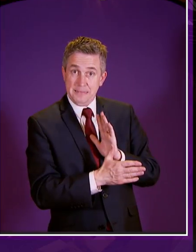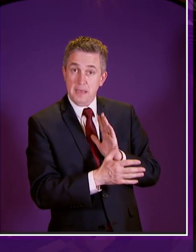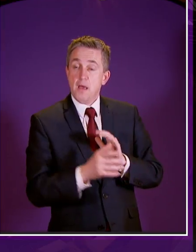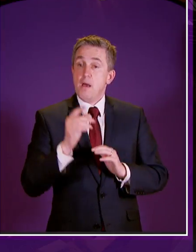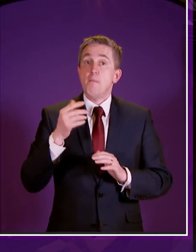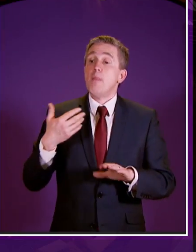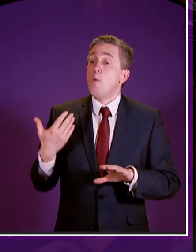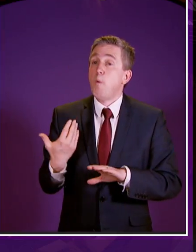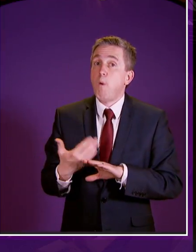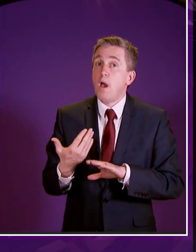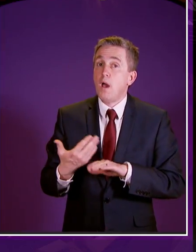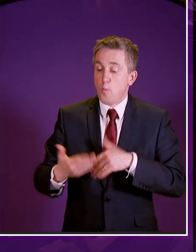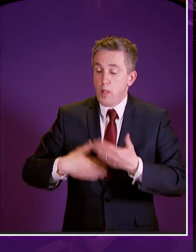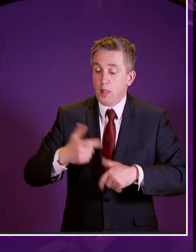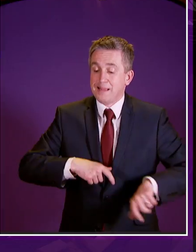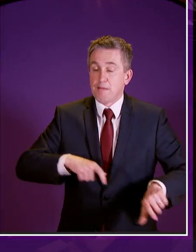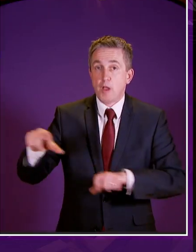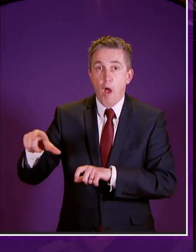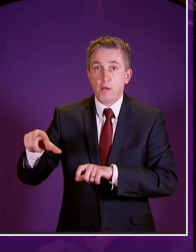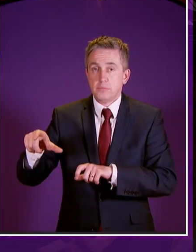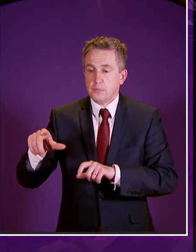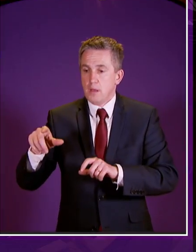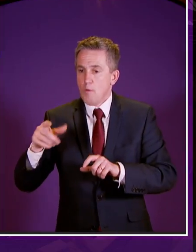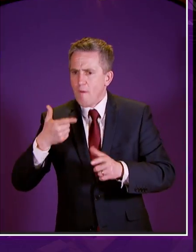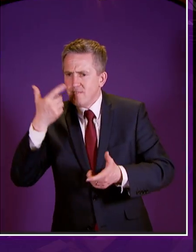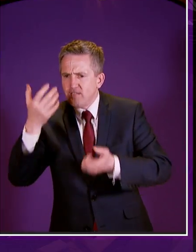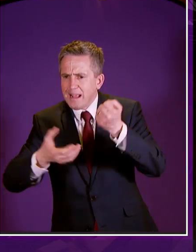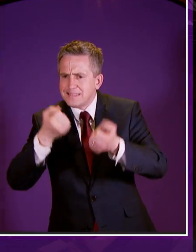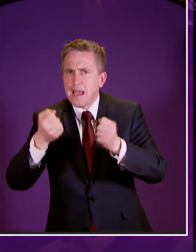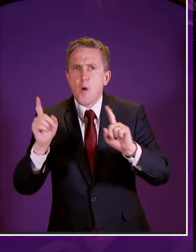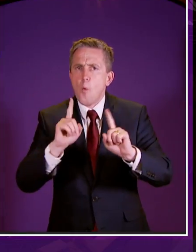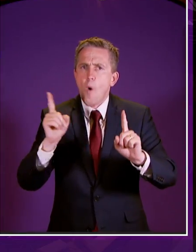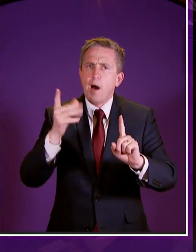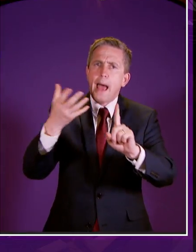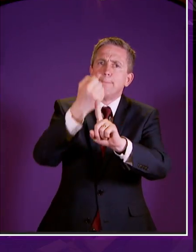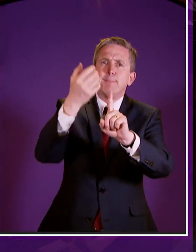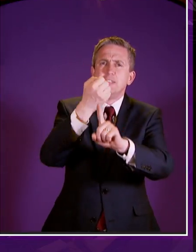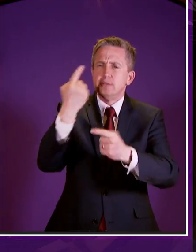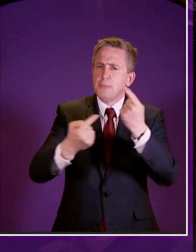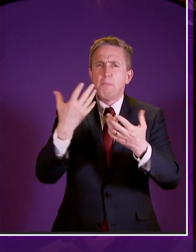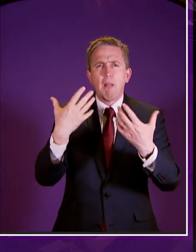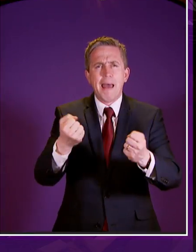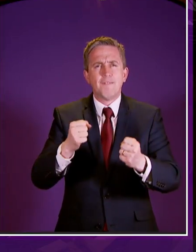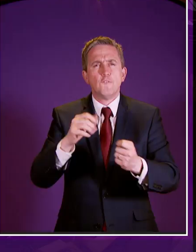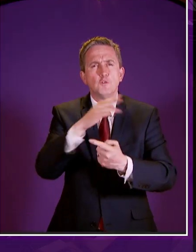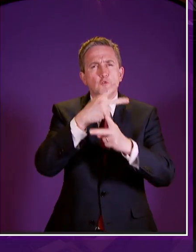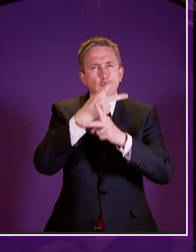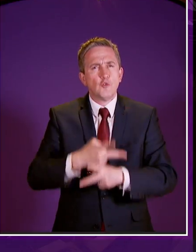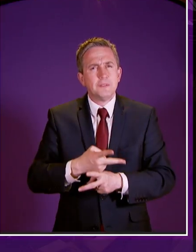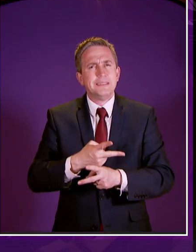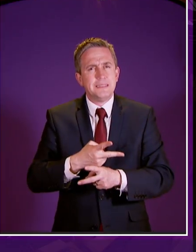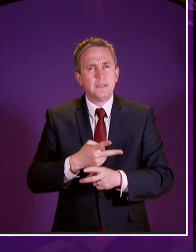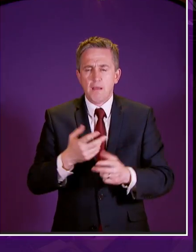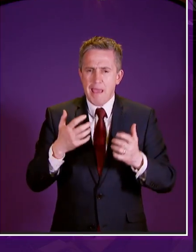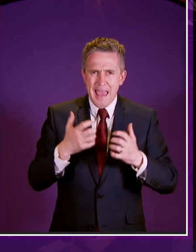we will continue to learn about the ambitions people have for our new social security system in scotland the way they want to see it